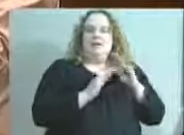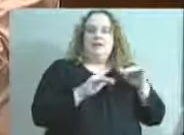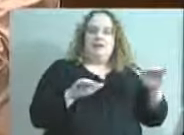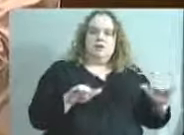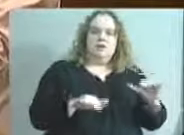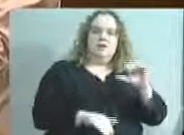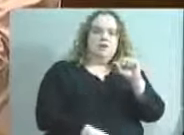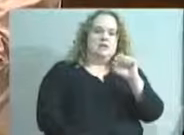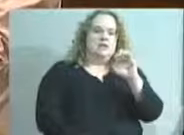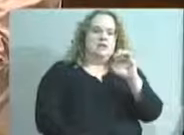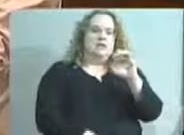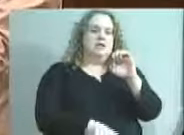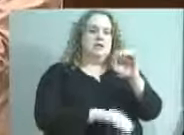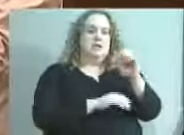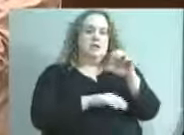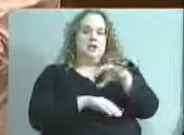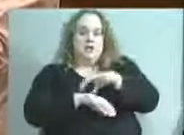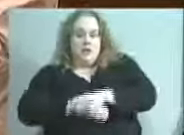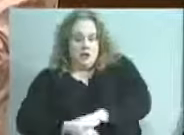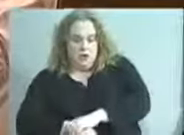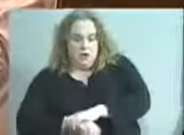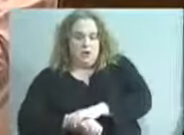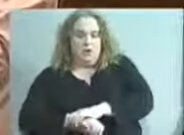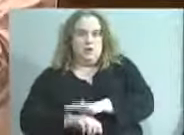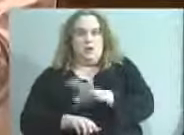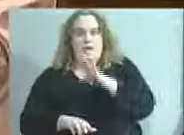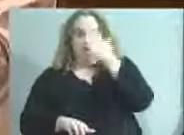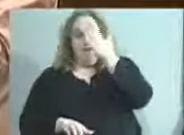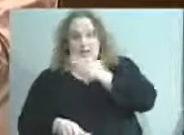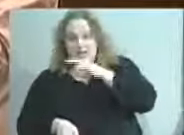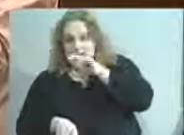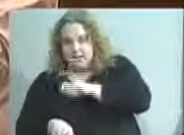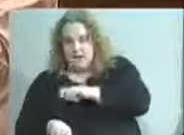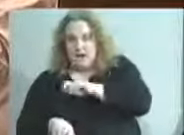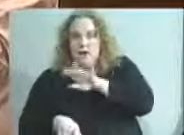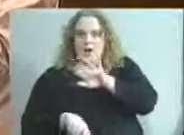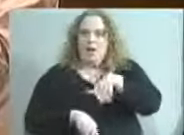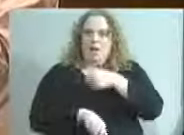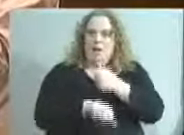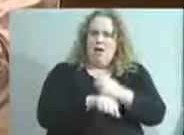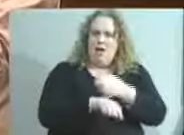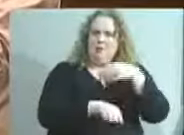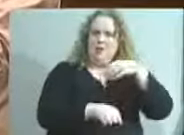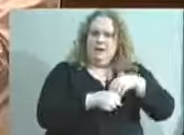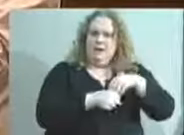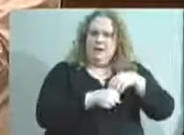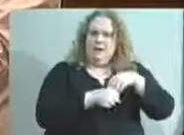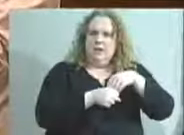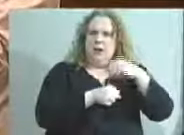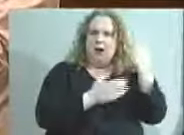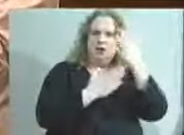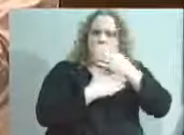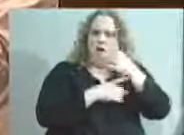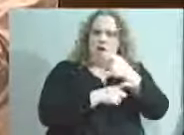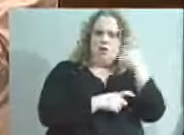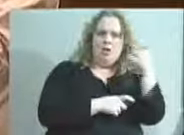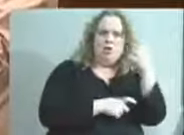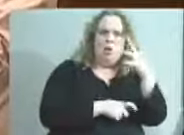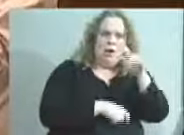Seclusion and restraint often involve pinning a child face down on the floor, locking them in dark closets, and tying them up with straps, handcuffs, or duct tape.